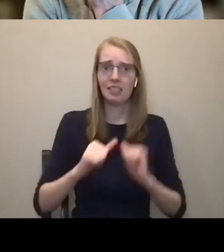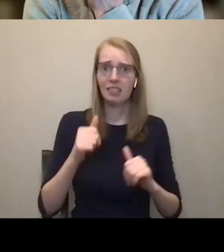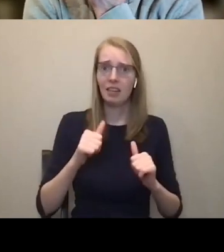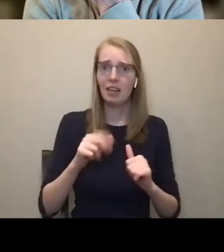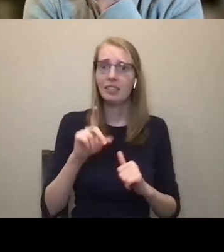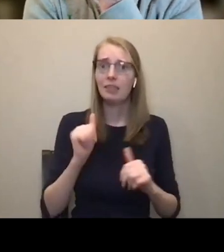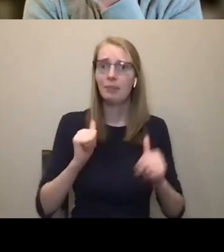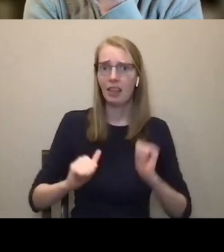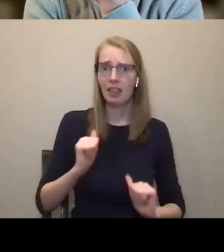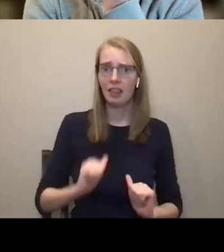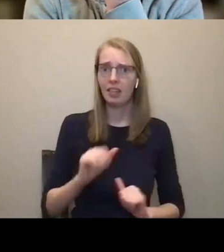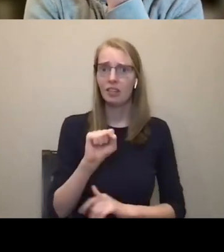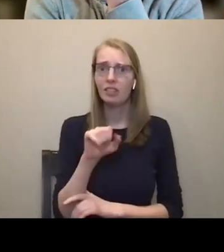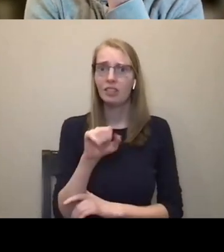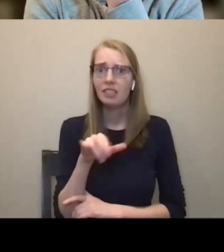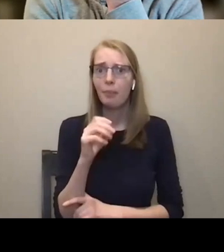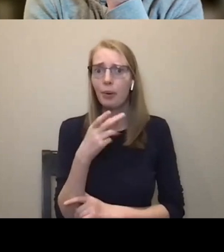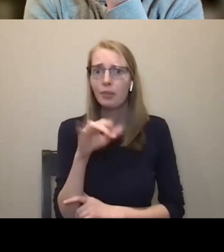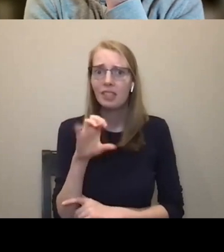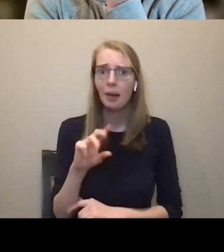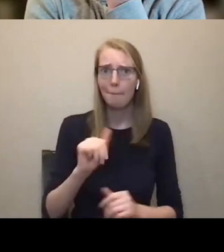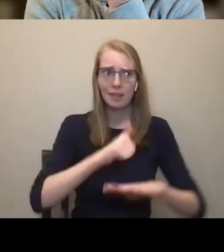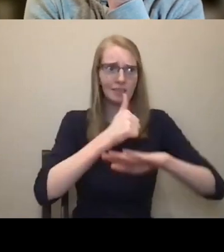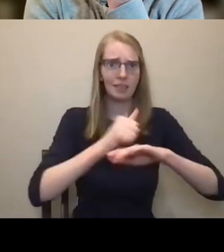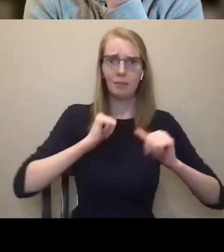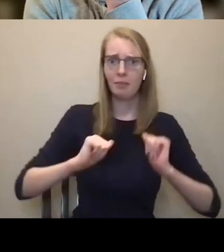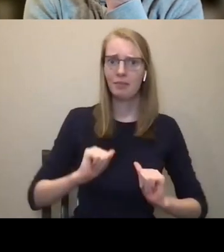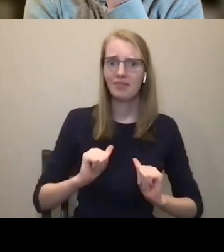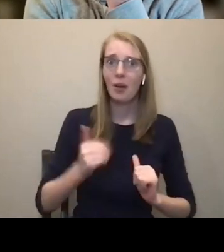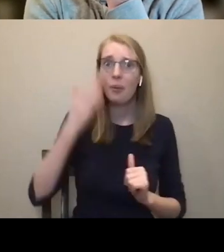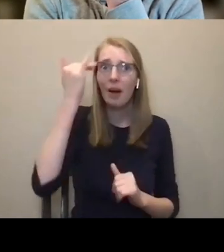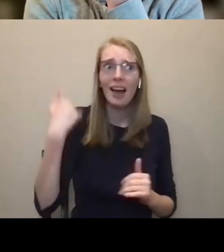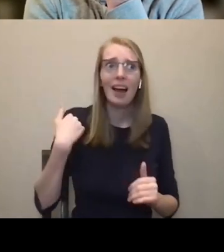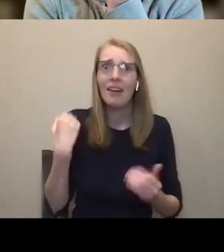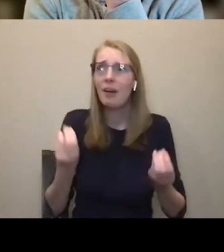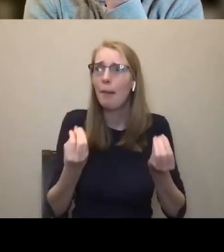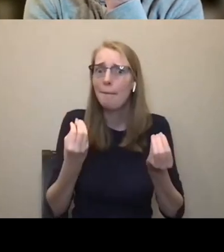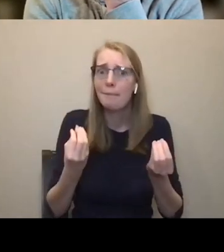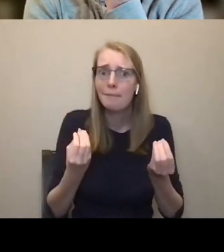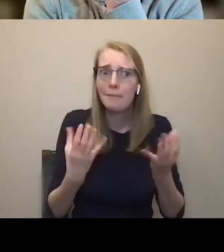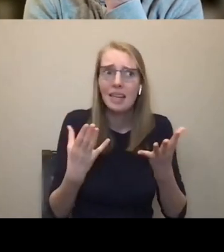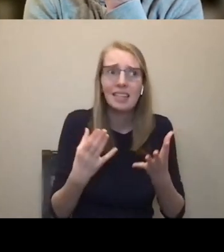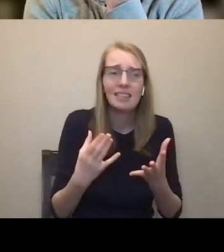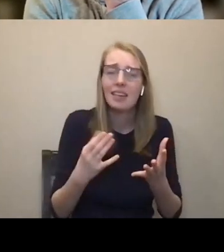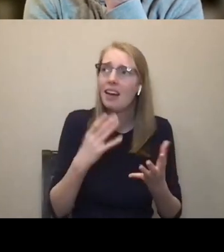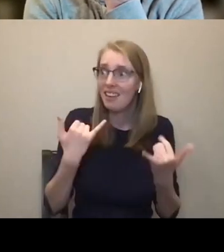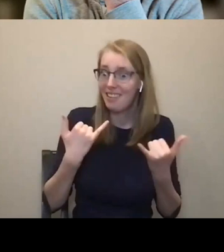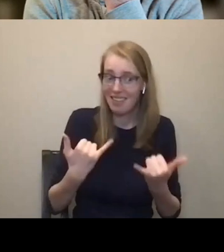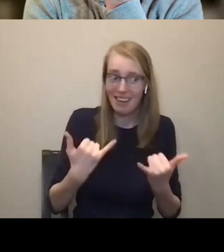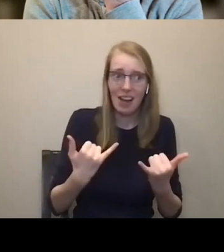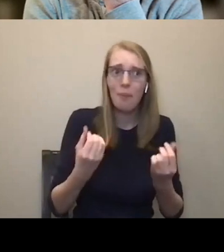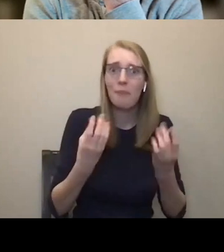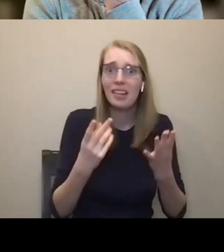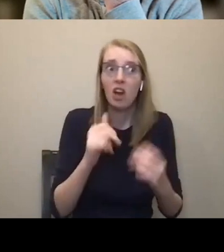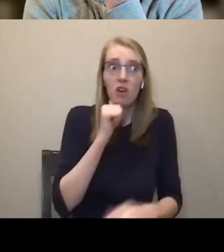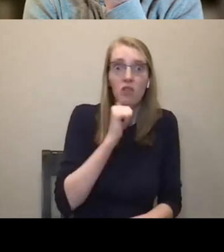access anymore. There are so many resources and so many non-disabled producers are genuine allies. Now there are so many people have